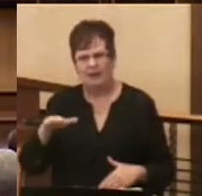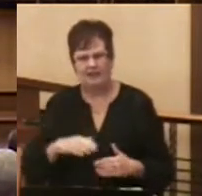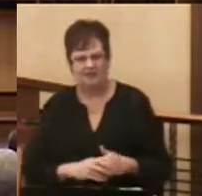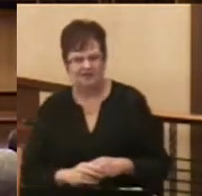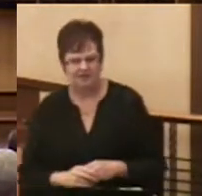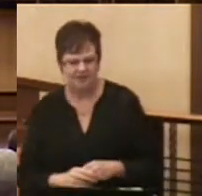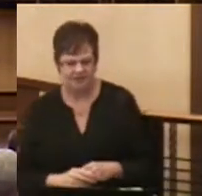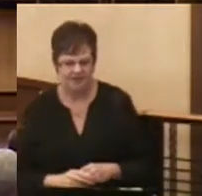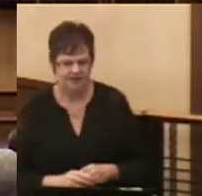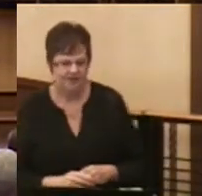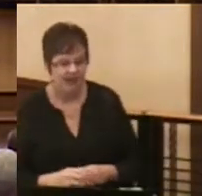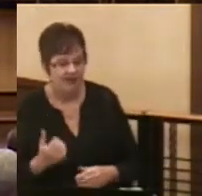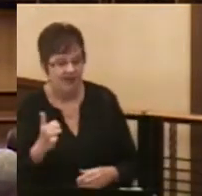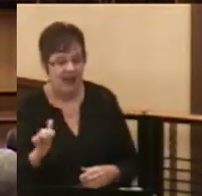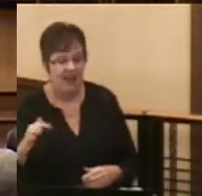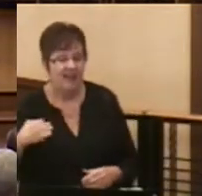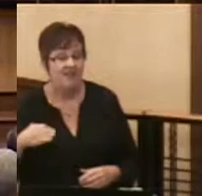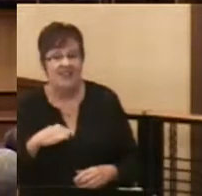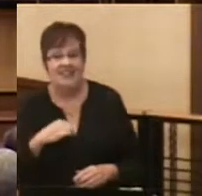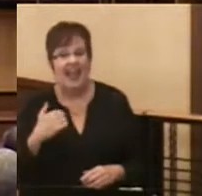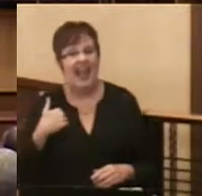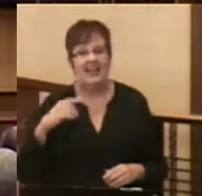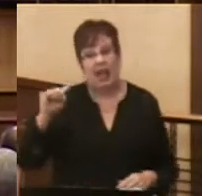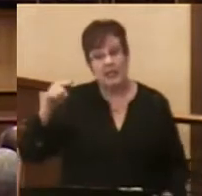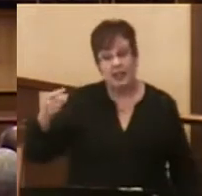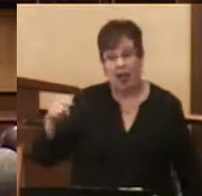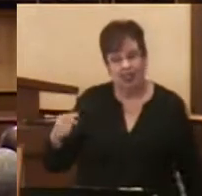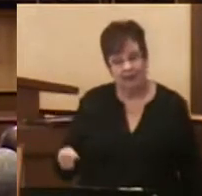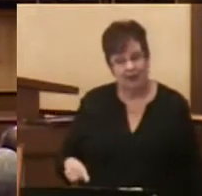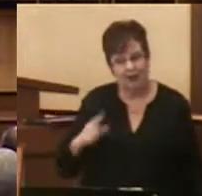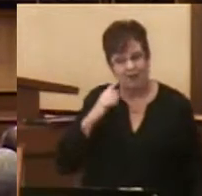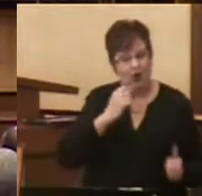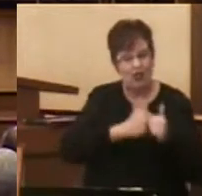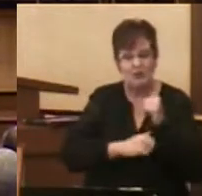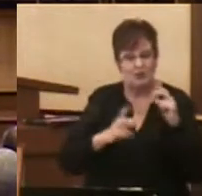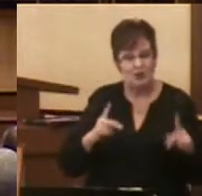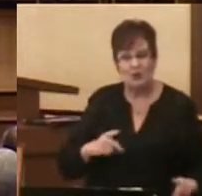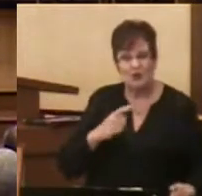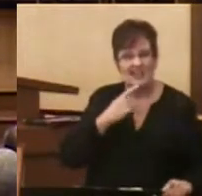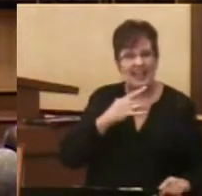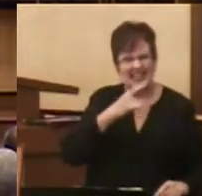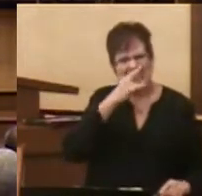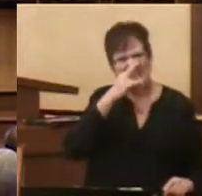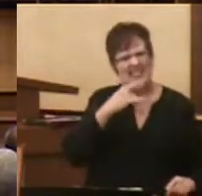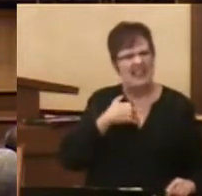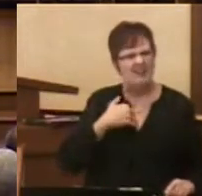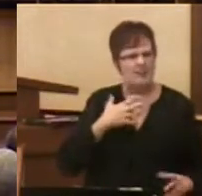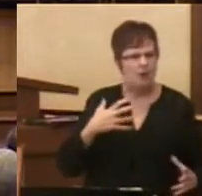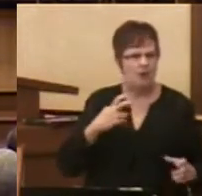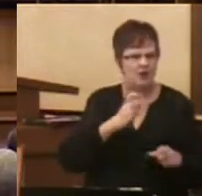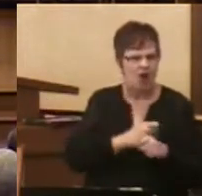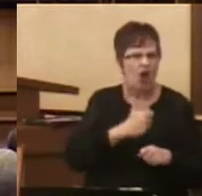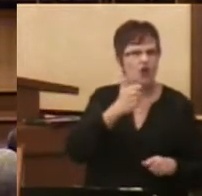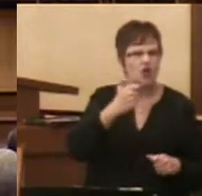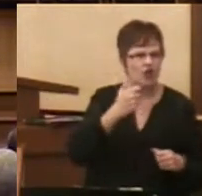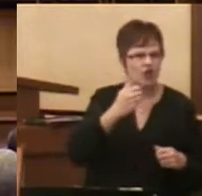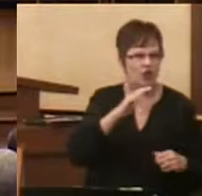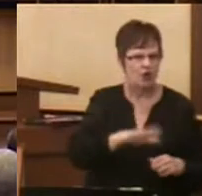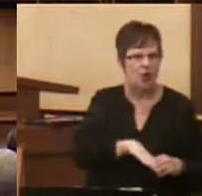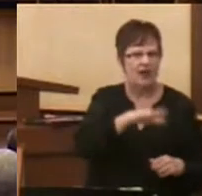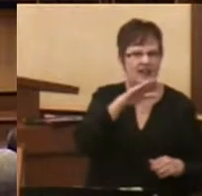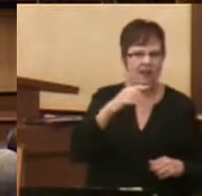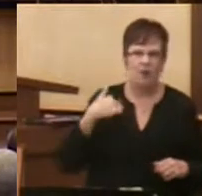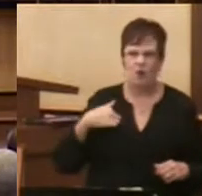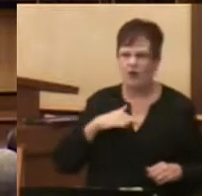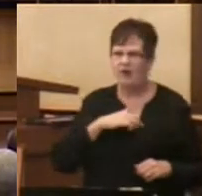You know, if any of us had a dollar for everybody who's ever said, kids have it so much harder today growing up, we would